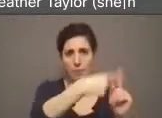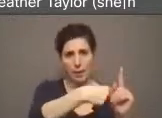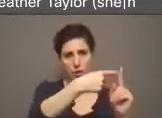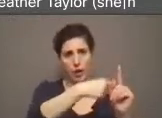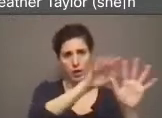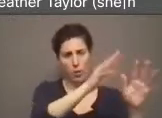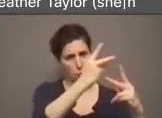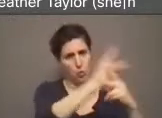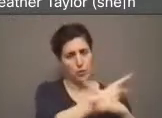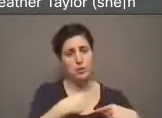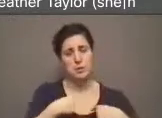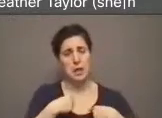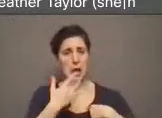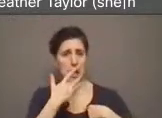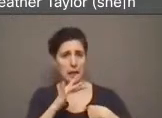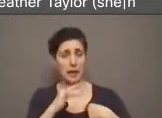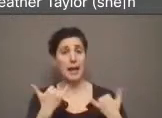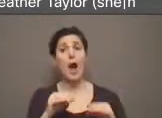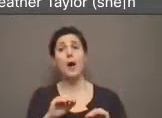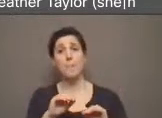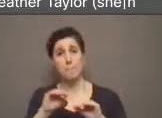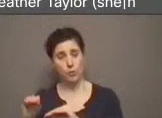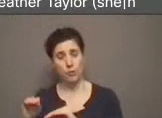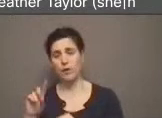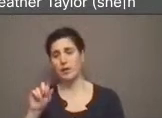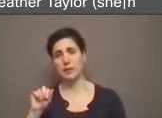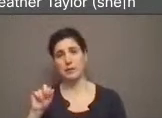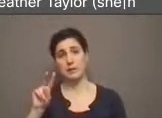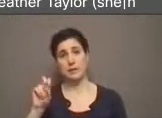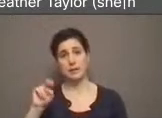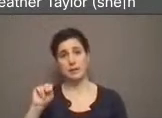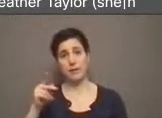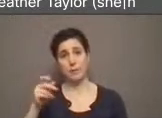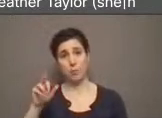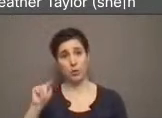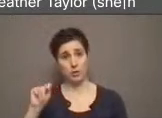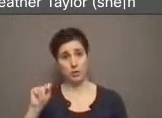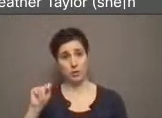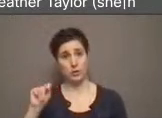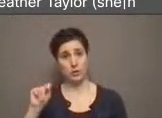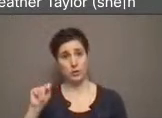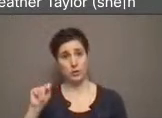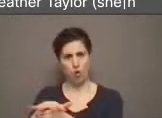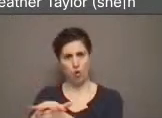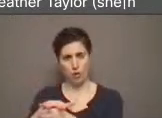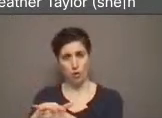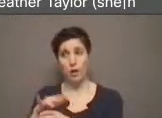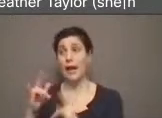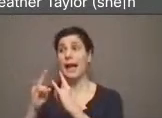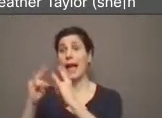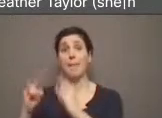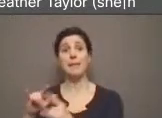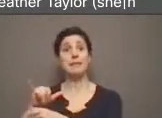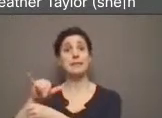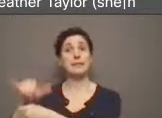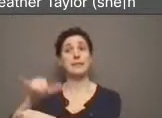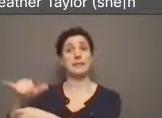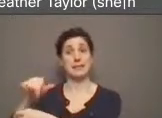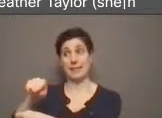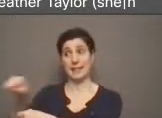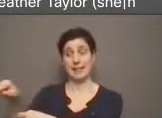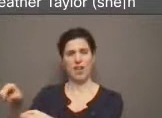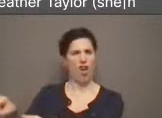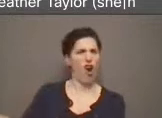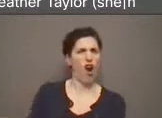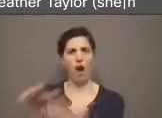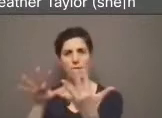I now live in the Davenport ward, where one of the encampment clearings earlier this year starkly highlighted the affordable housing crisis and the